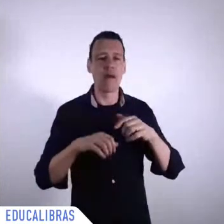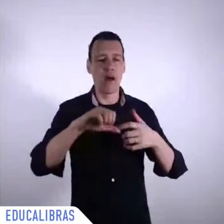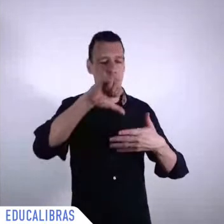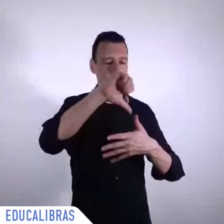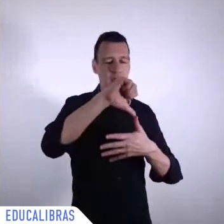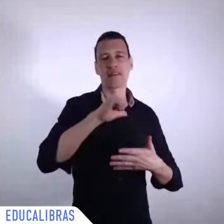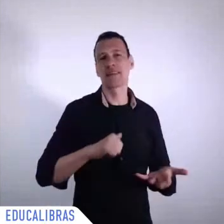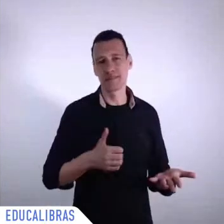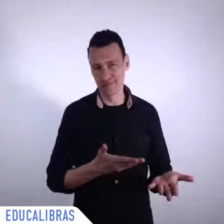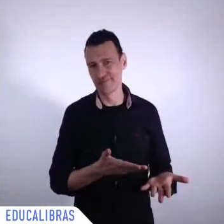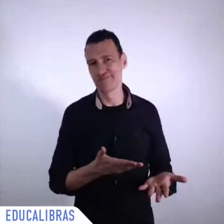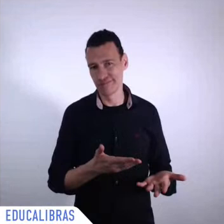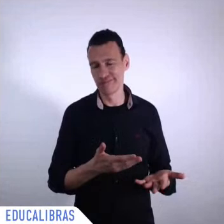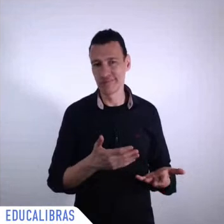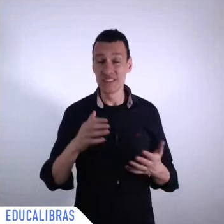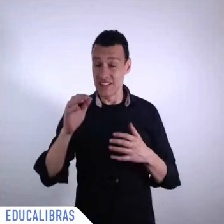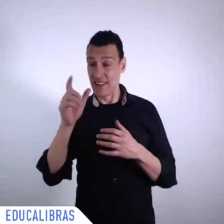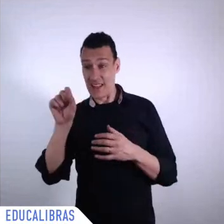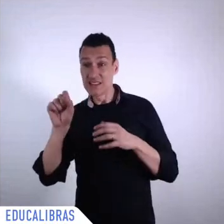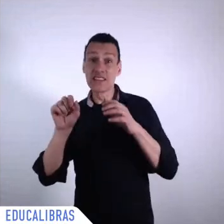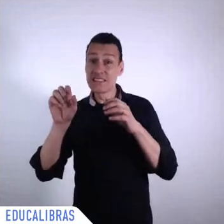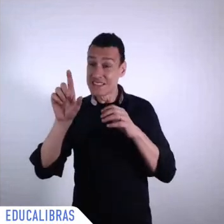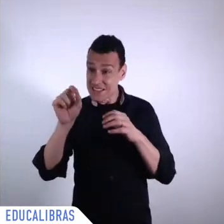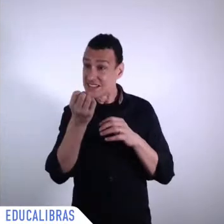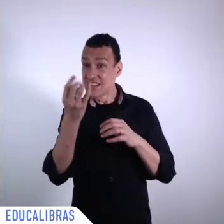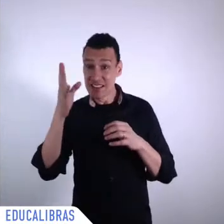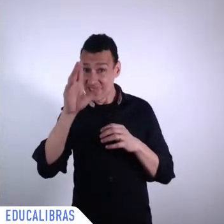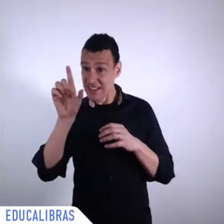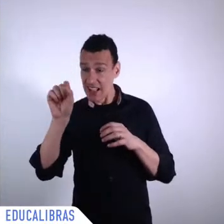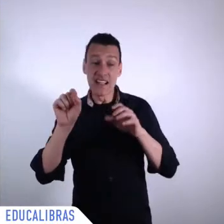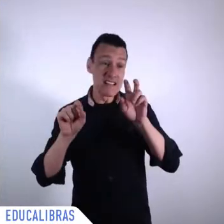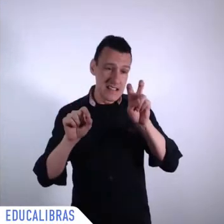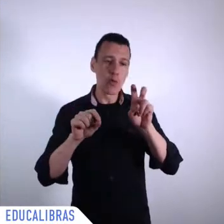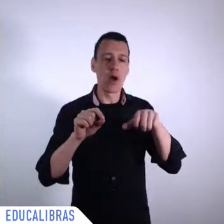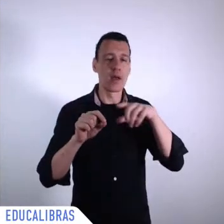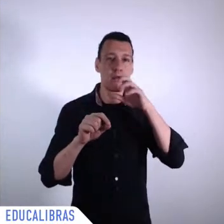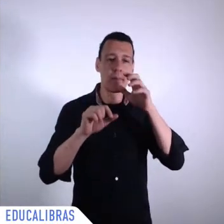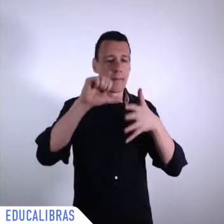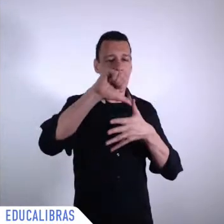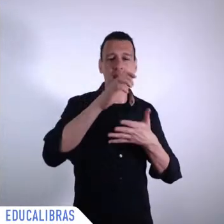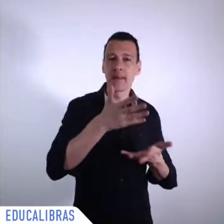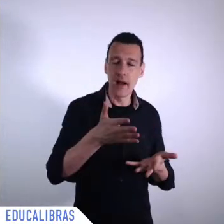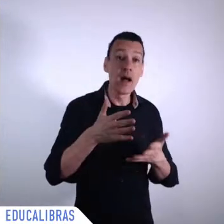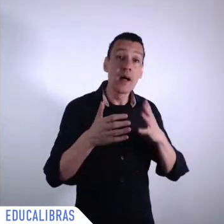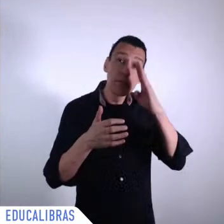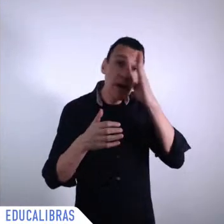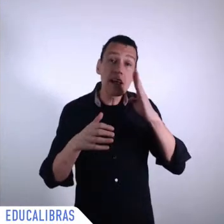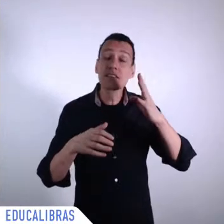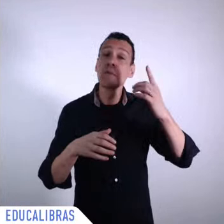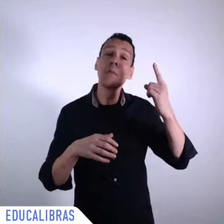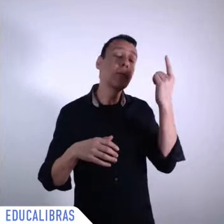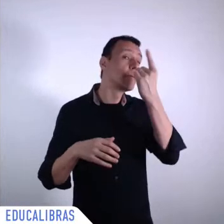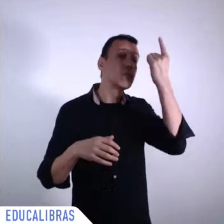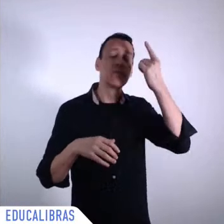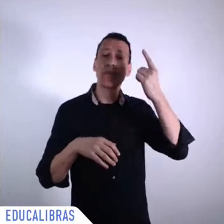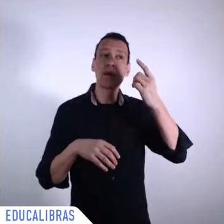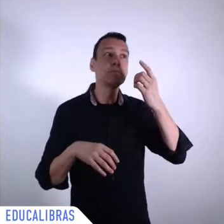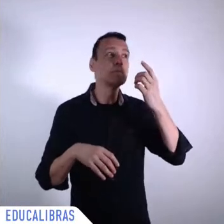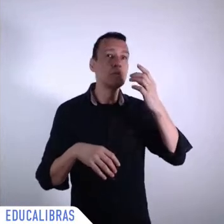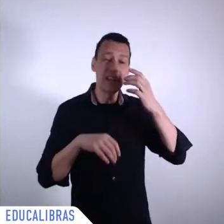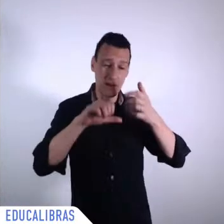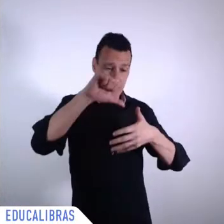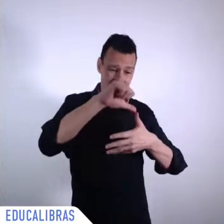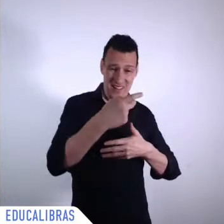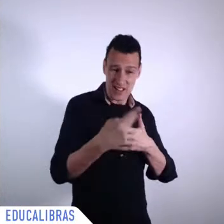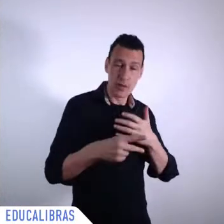with the highest death rate because of coronavirus and there also Brazil is sixth with a mortality of about